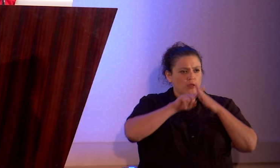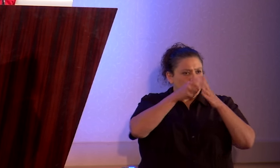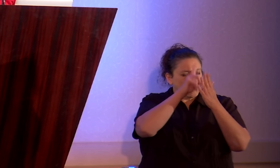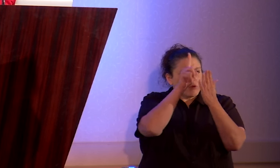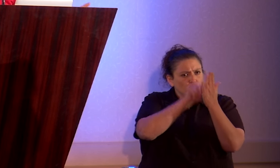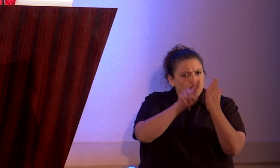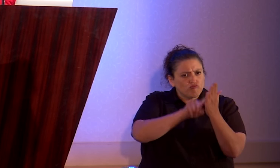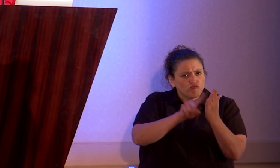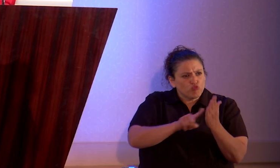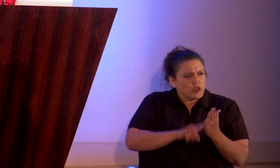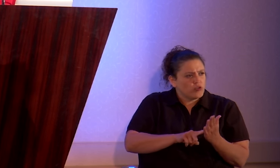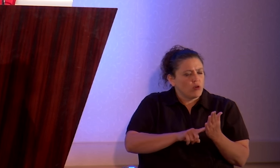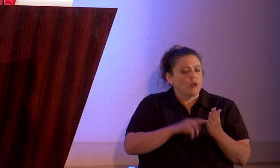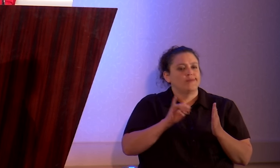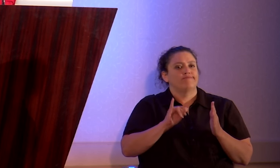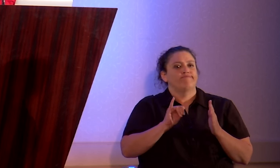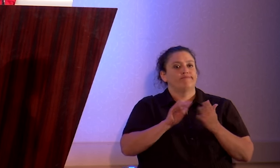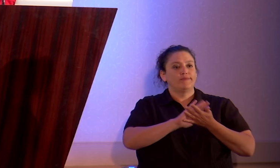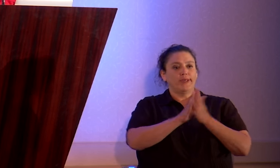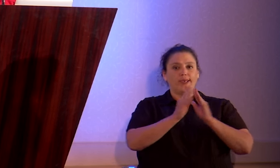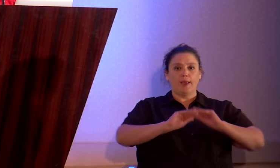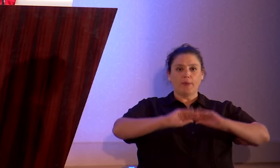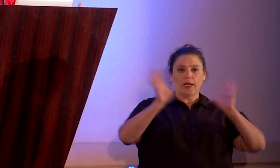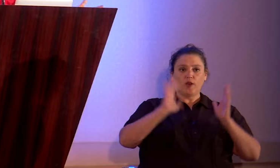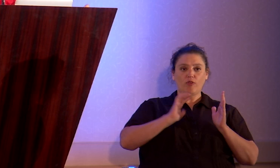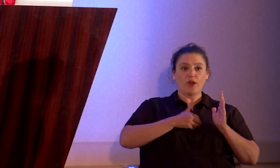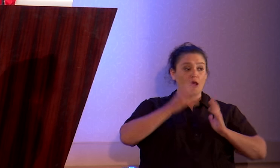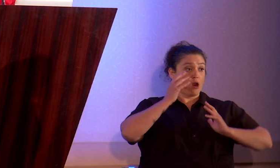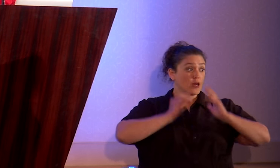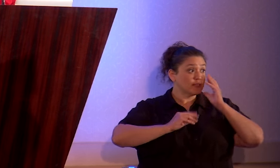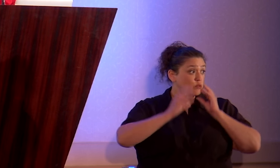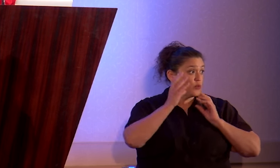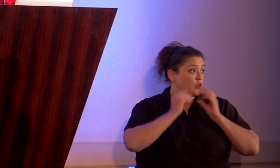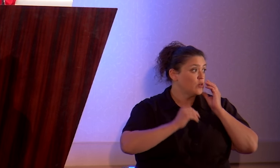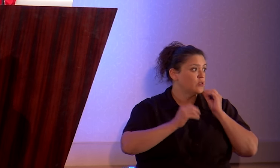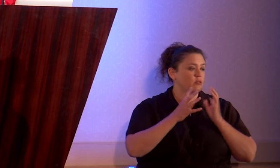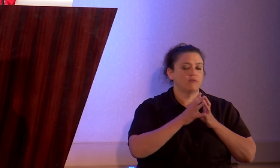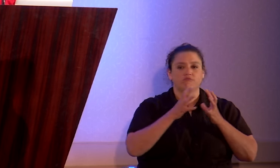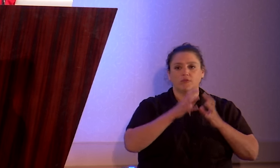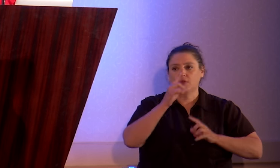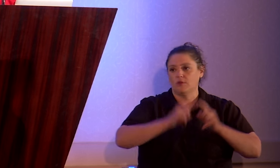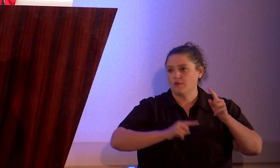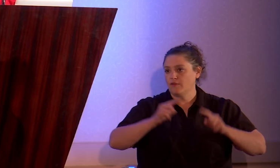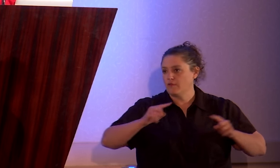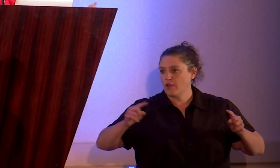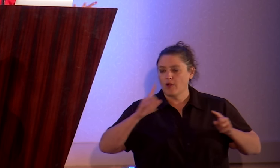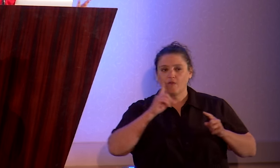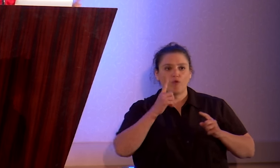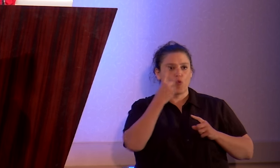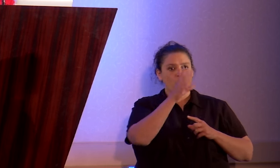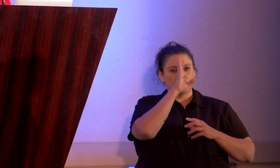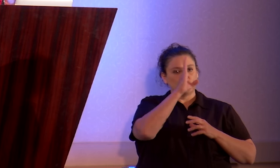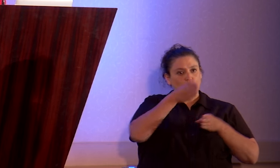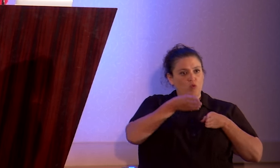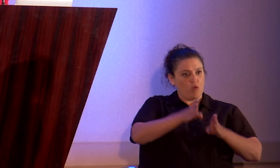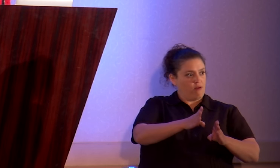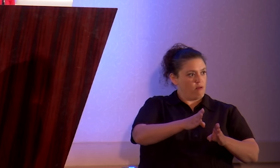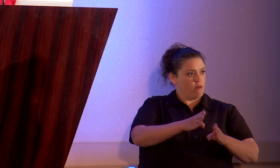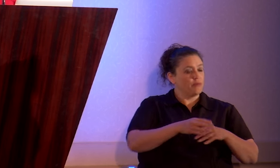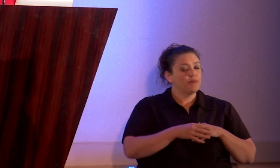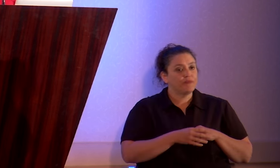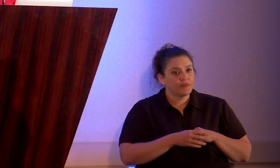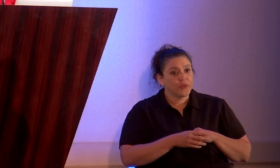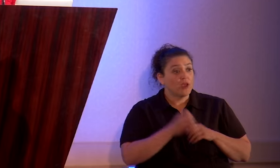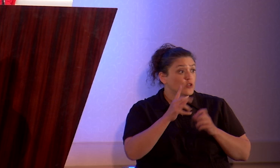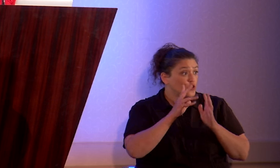into the research, it became very clear that our experiences are much too varied for anything like that to work. And so the book